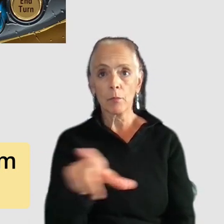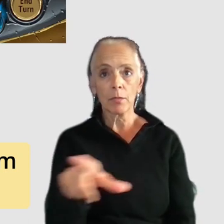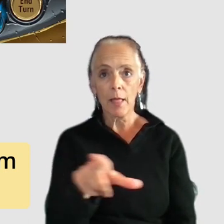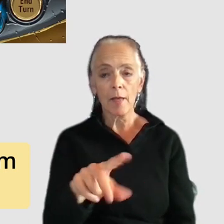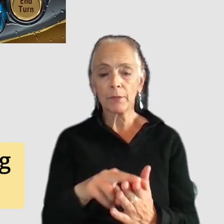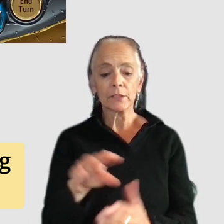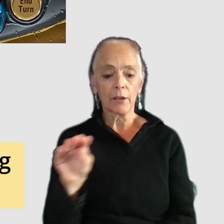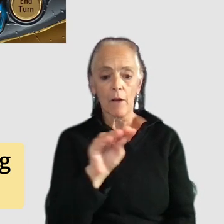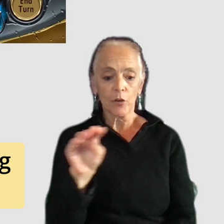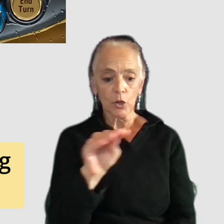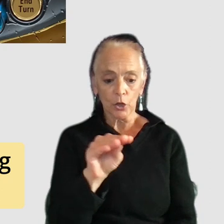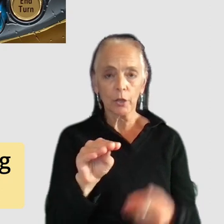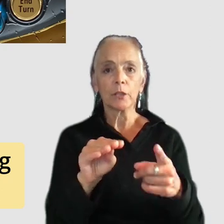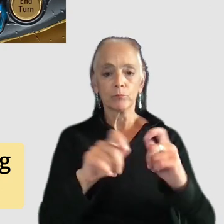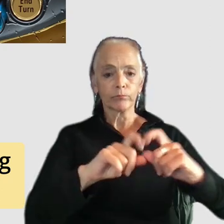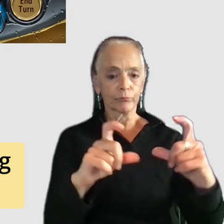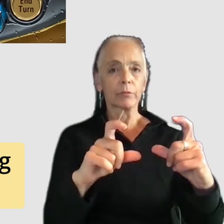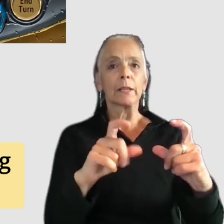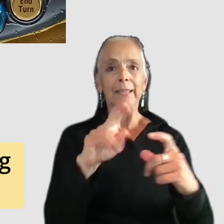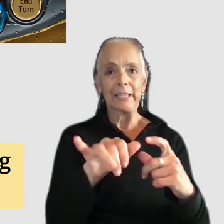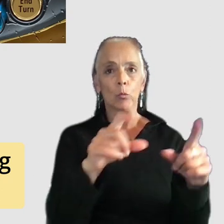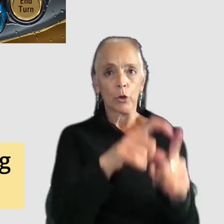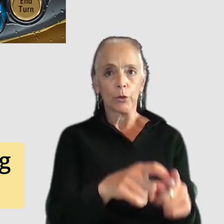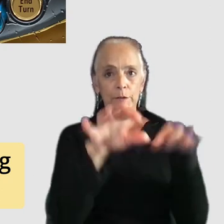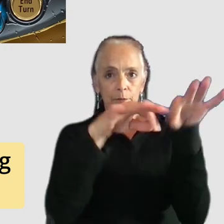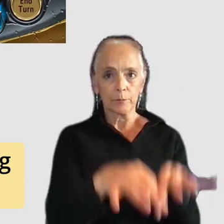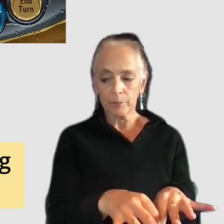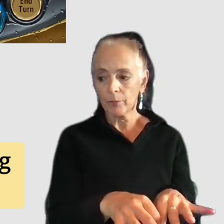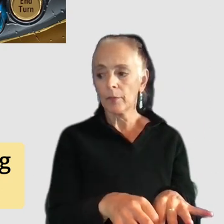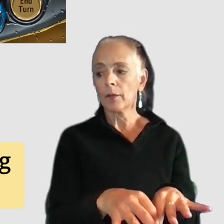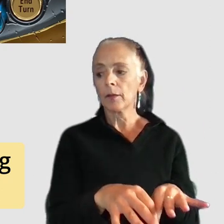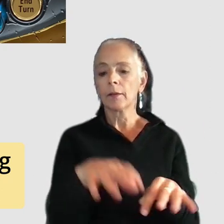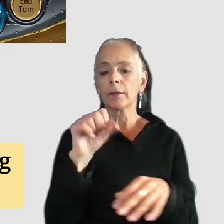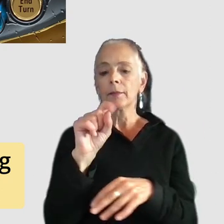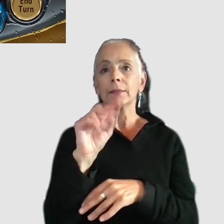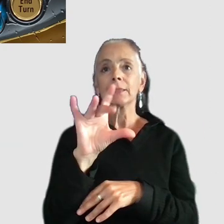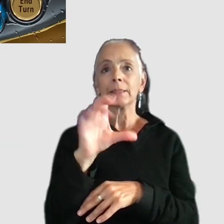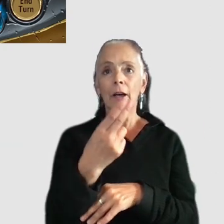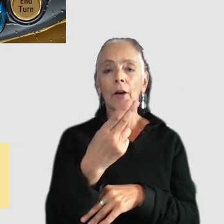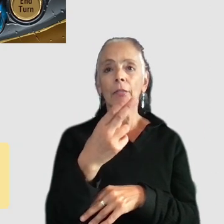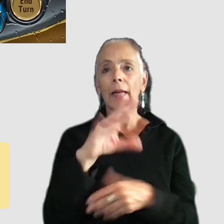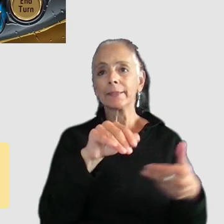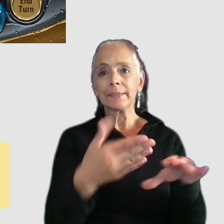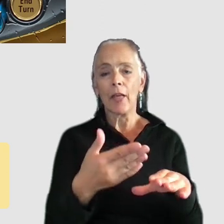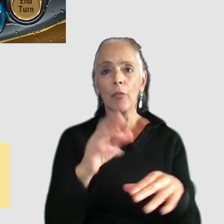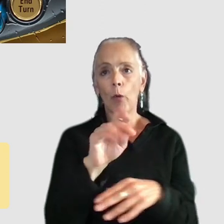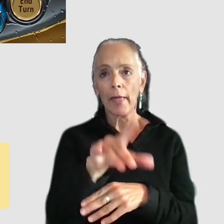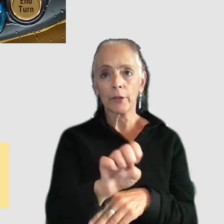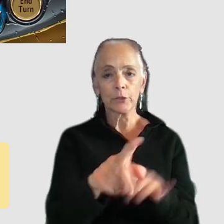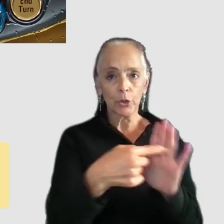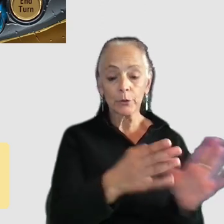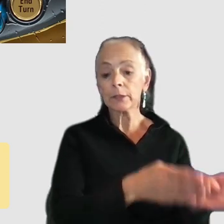over a card and it will explain what those keywords mean so it's showing us the definition of stealth and death rattle and then top left is